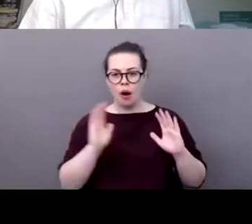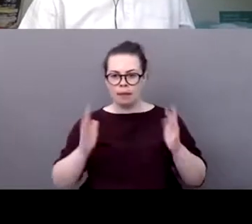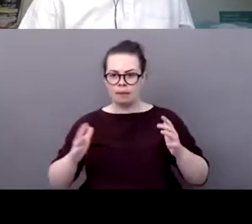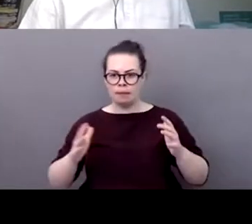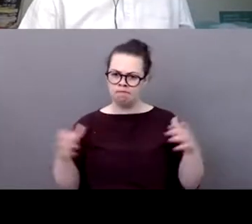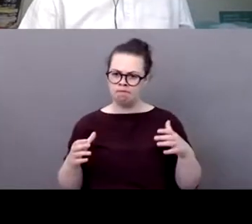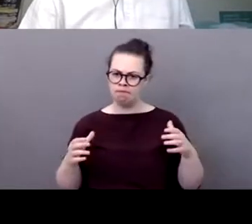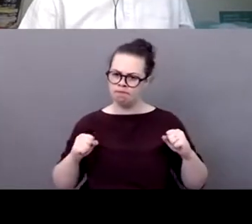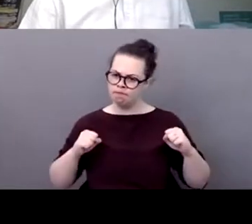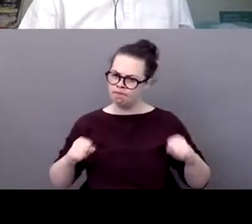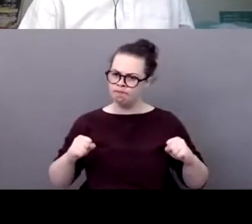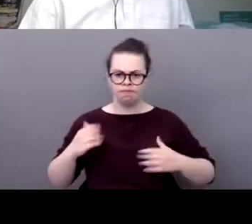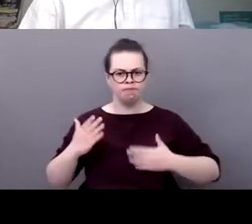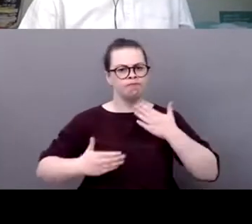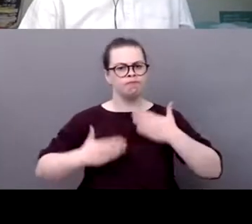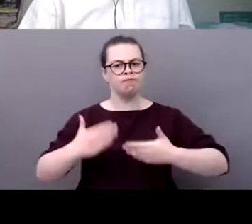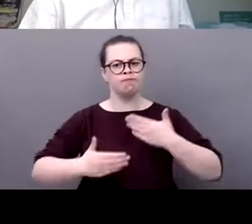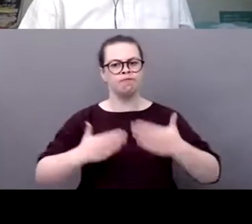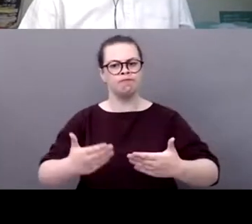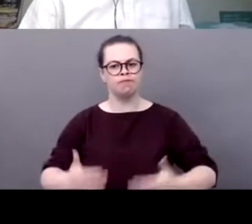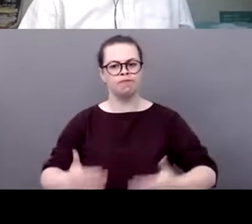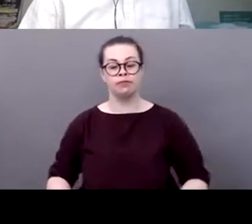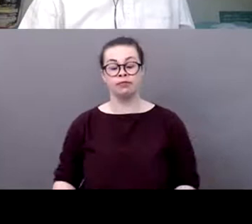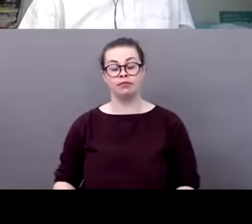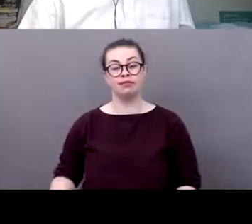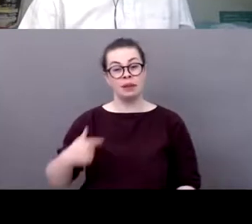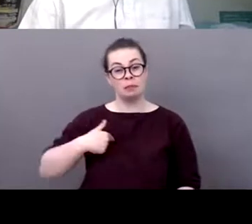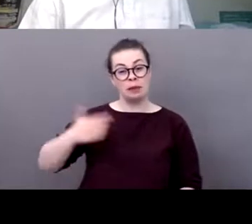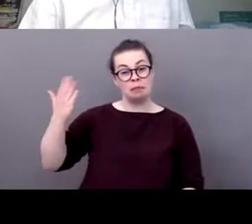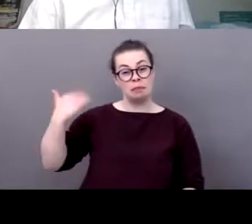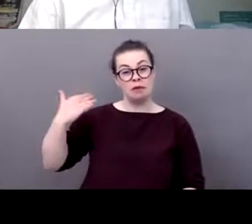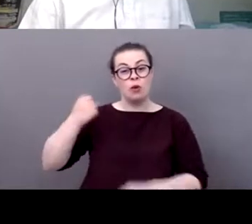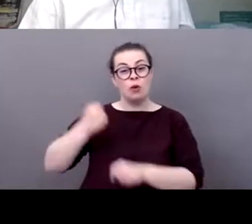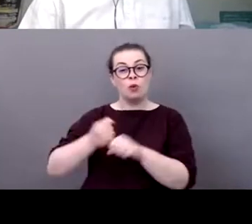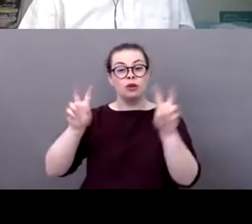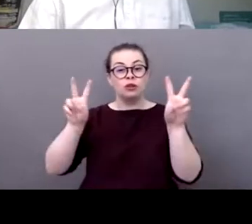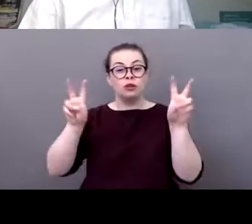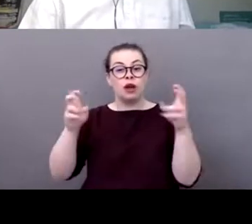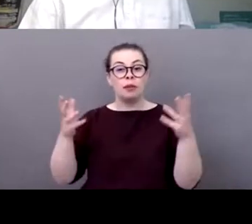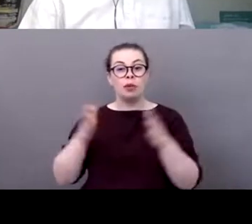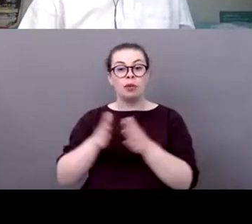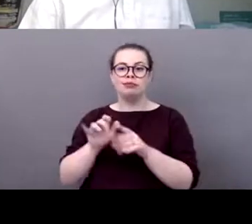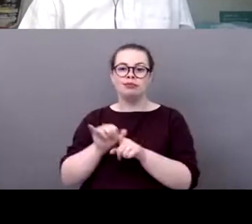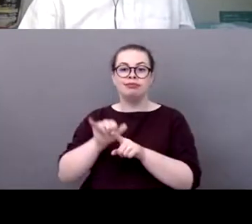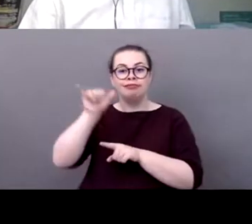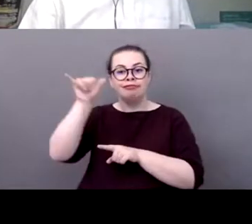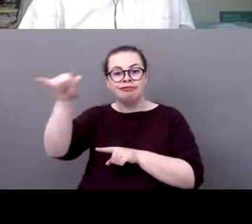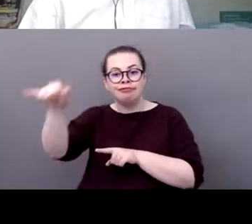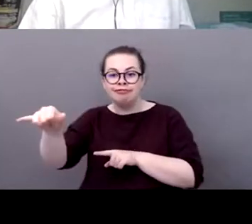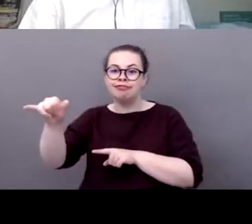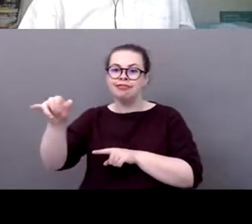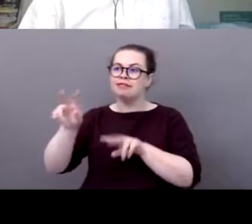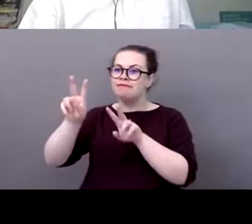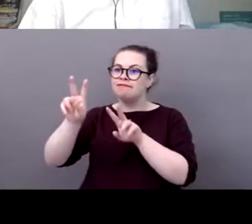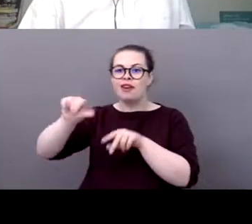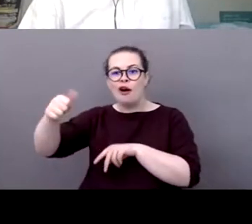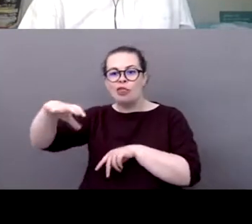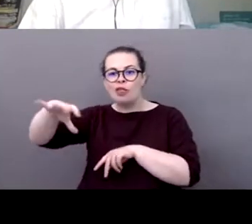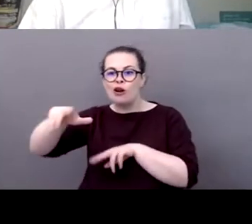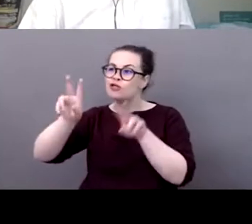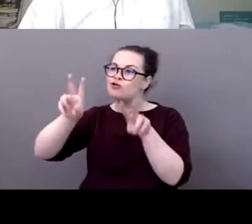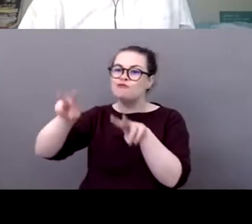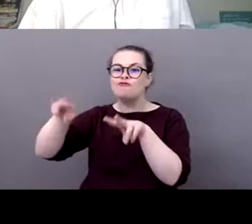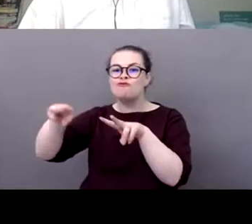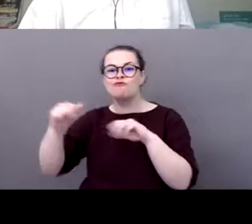many years in the tour also on sustainable tourism and it's very very similar you know you can have a really great program